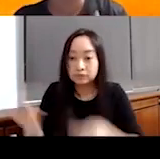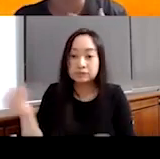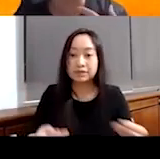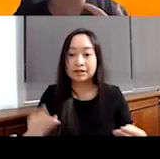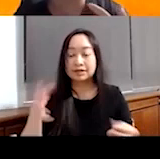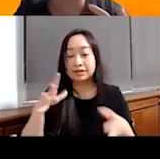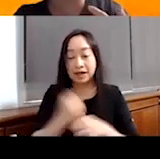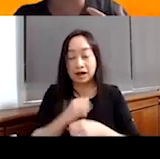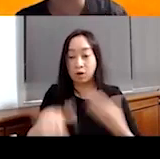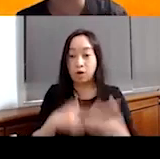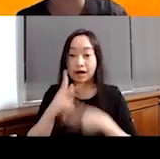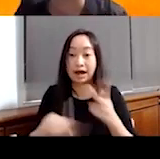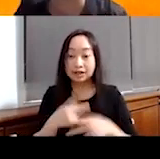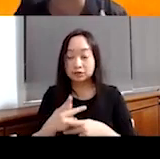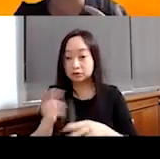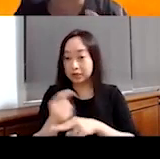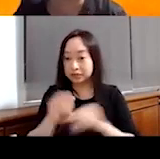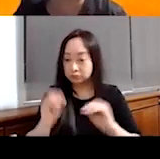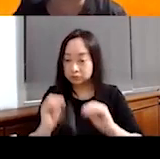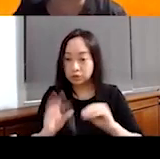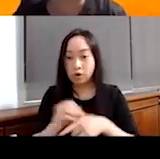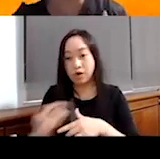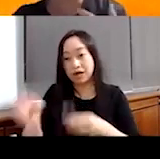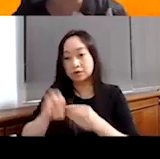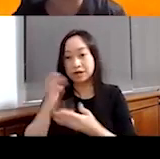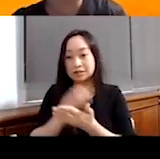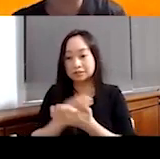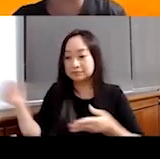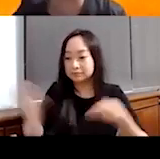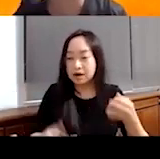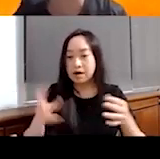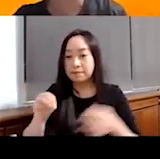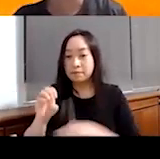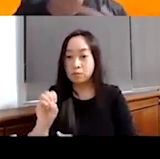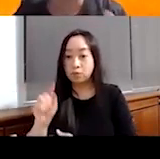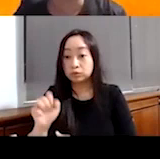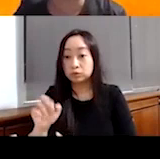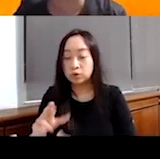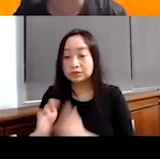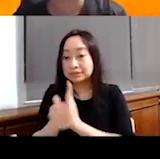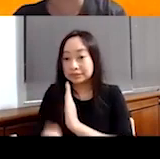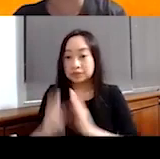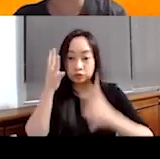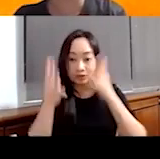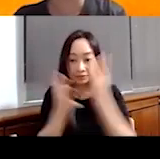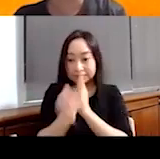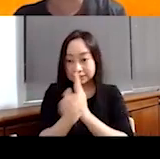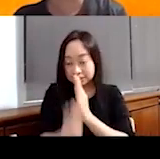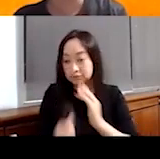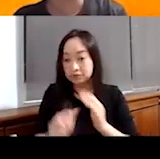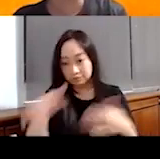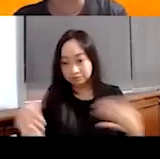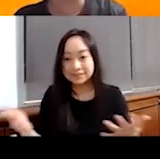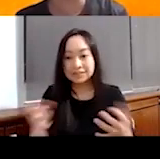all kinds of, uh, training or extra lessons around motor skills, uh, creative skills and so on, so forth. So,